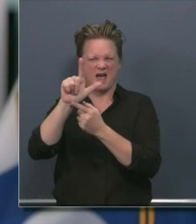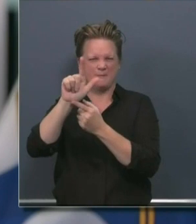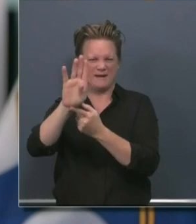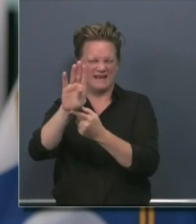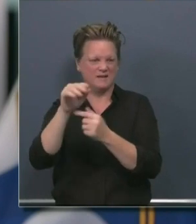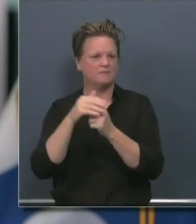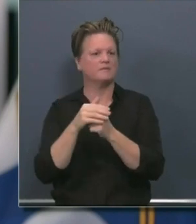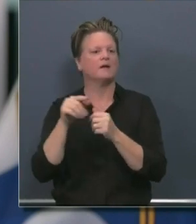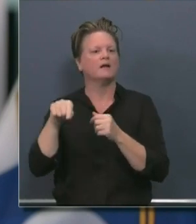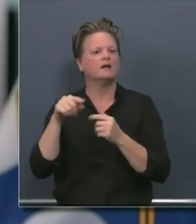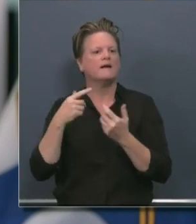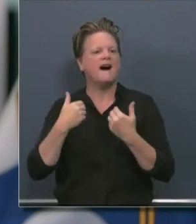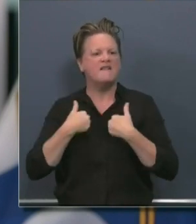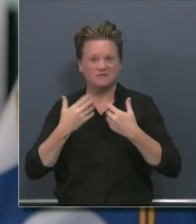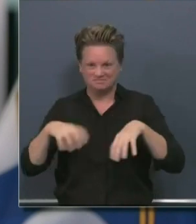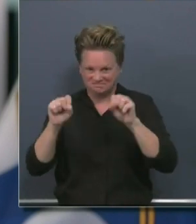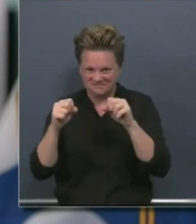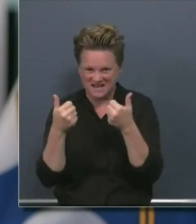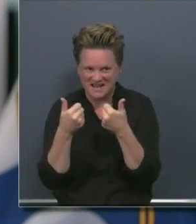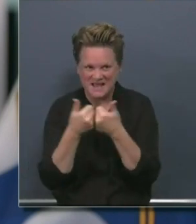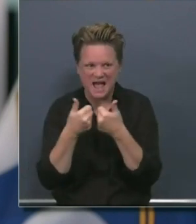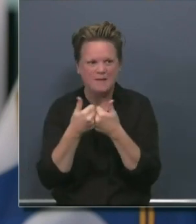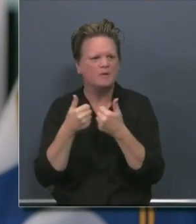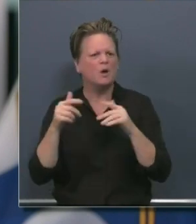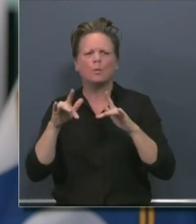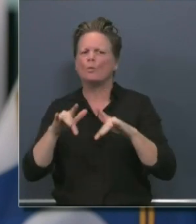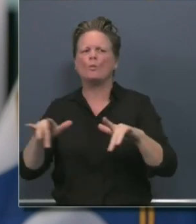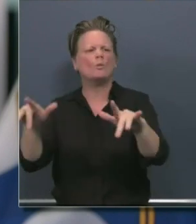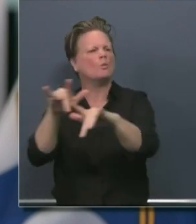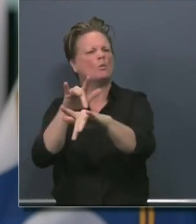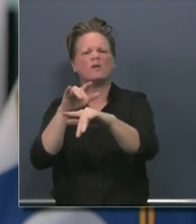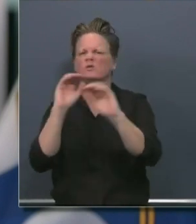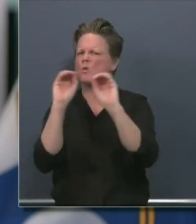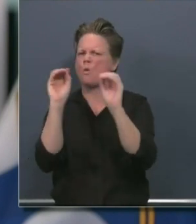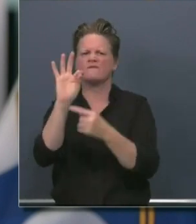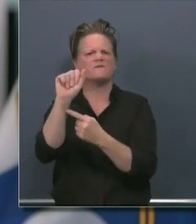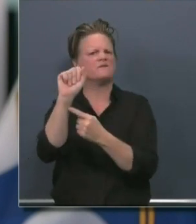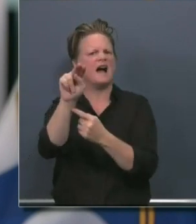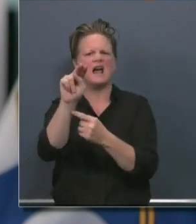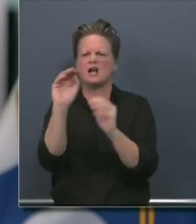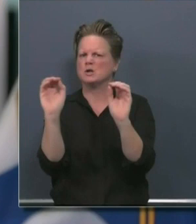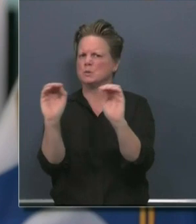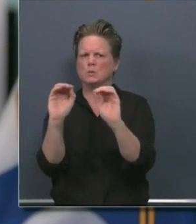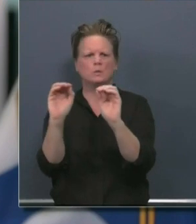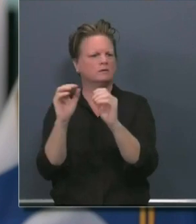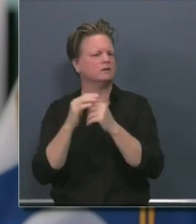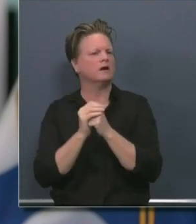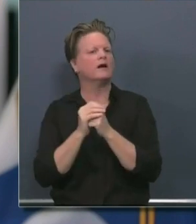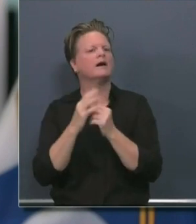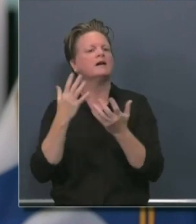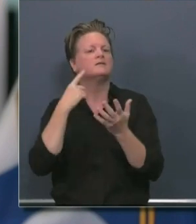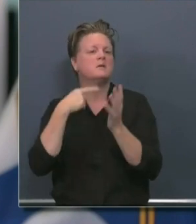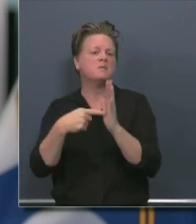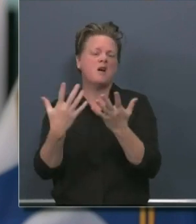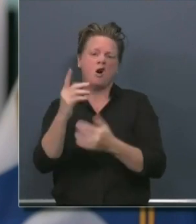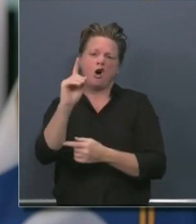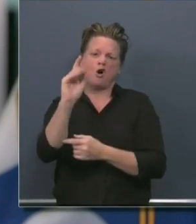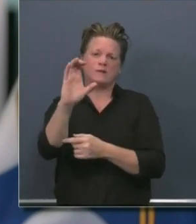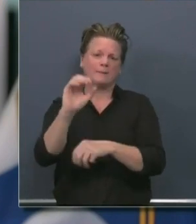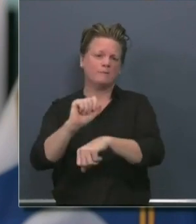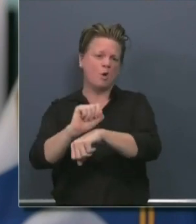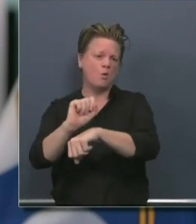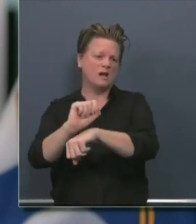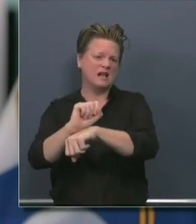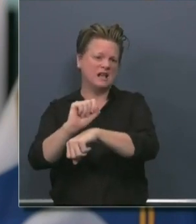And, um, each game would still, would still need about or require about a hundred people to be in the empty stadiums. Is the state